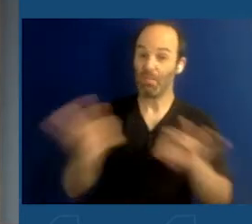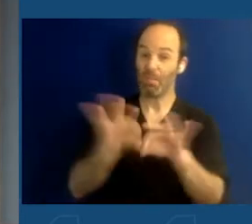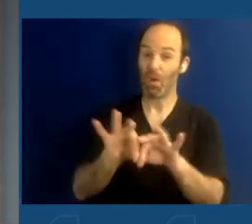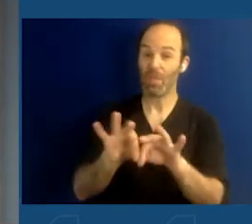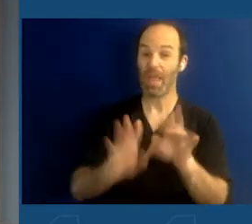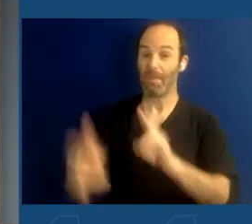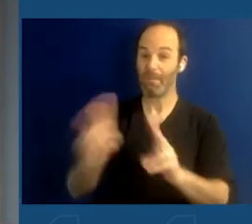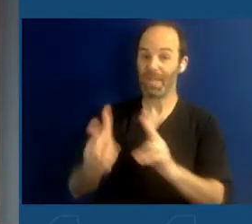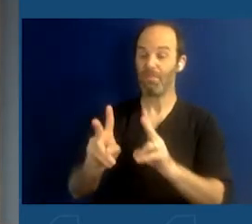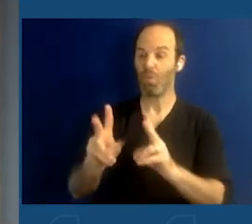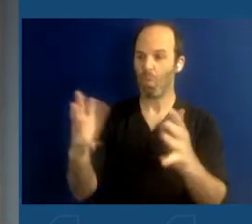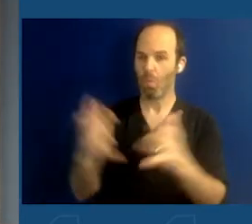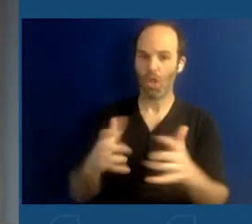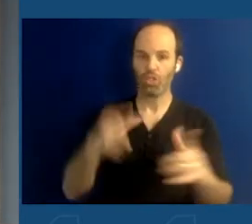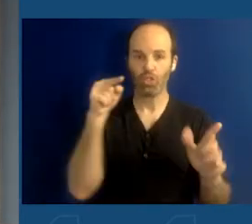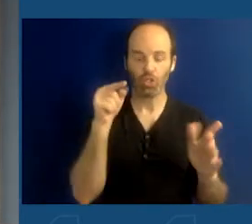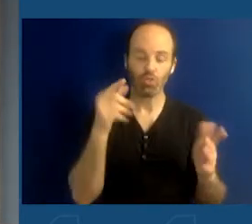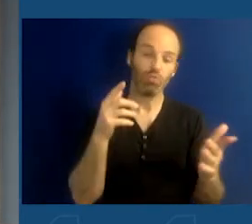other people.